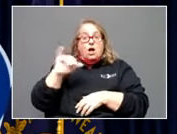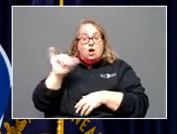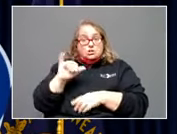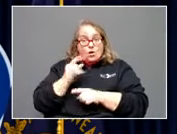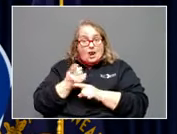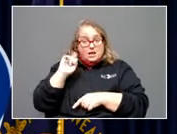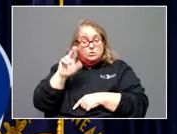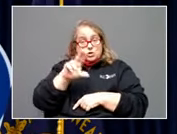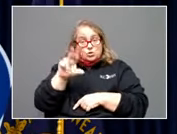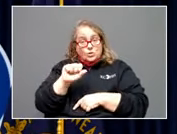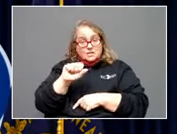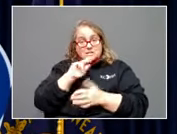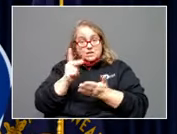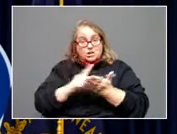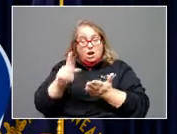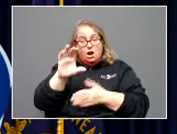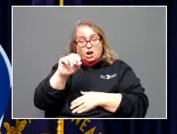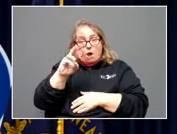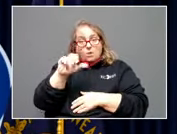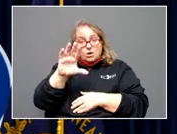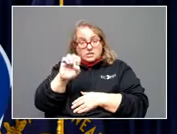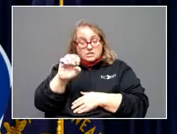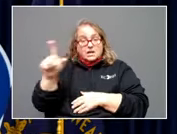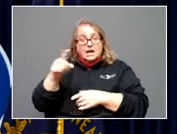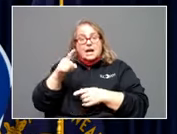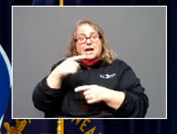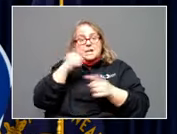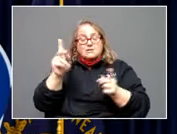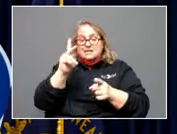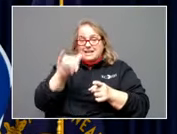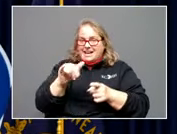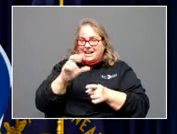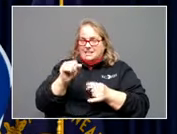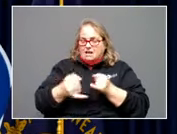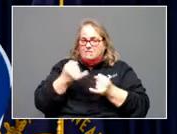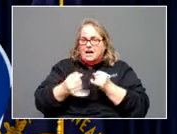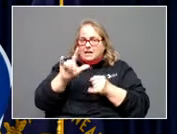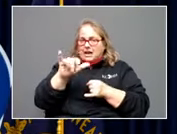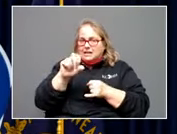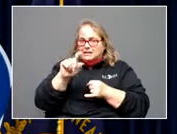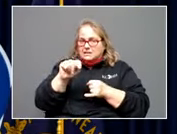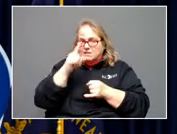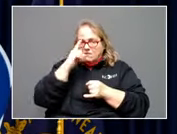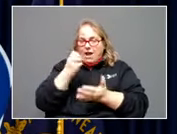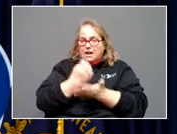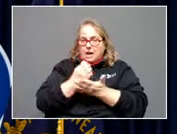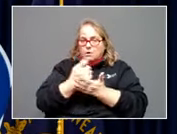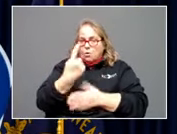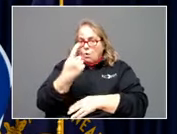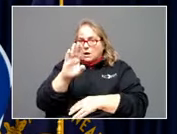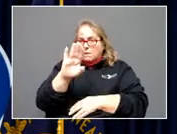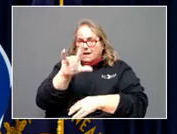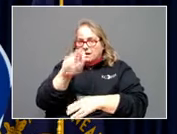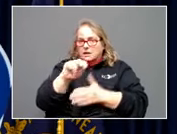of Commerce, Gina Raimondo, announced that Kentucky is a finalist for the U.S. Development Administration's $1 billion Build Back